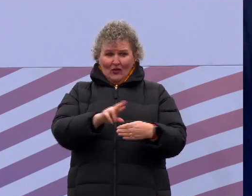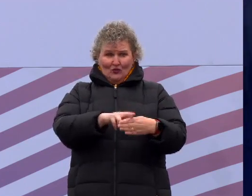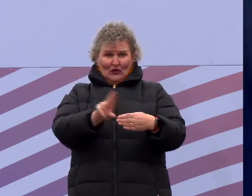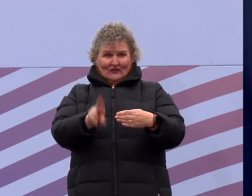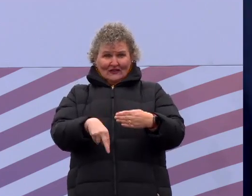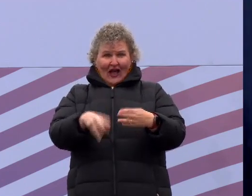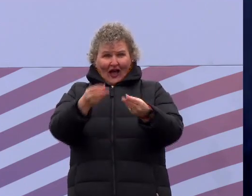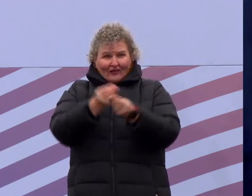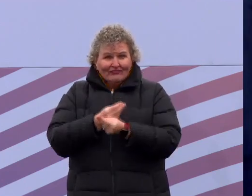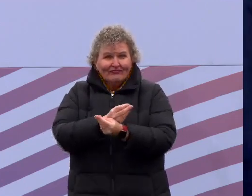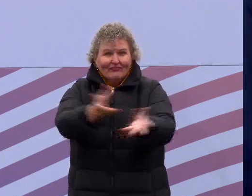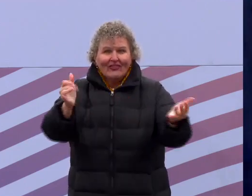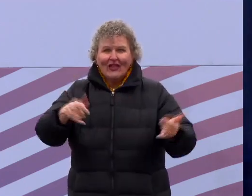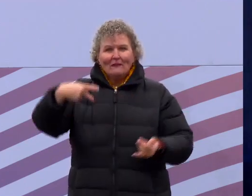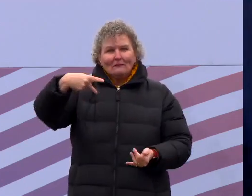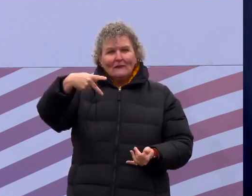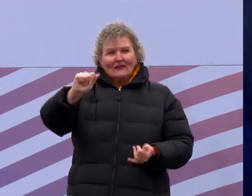families.